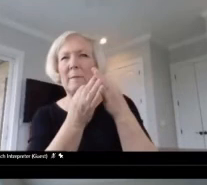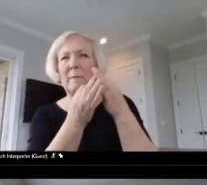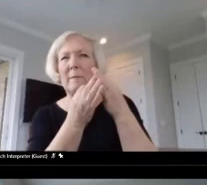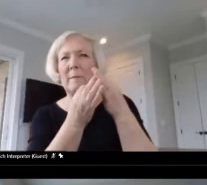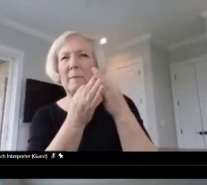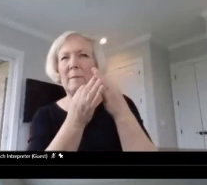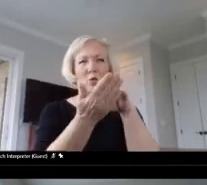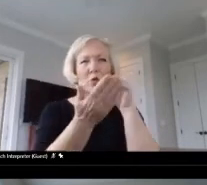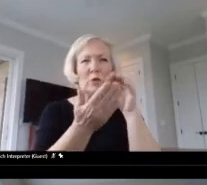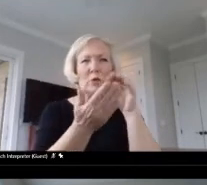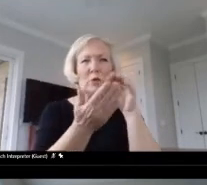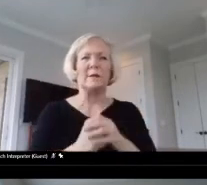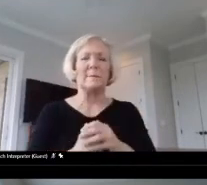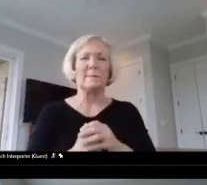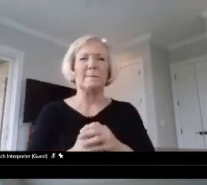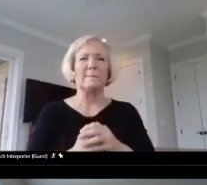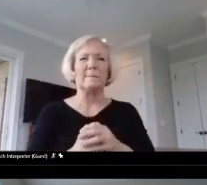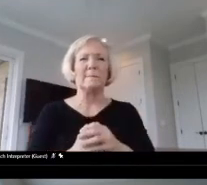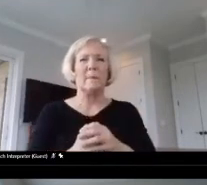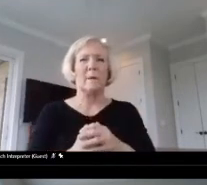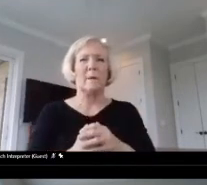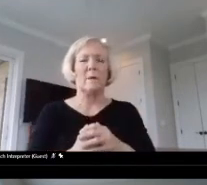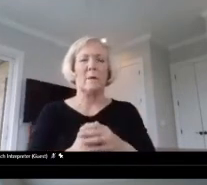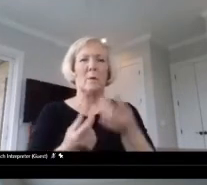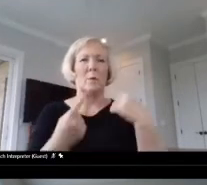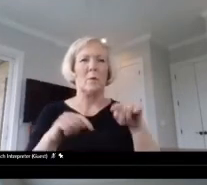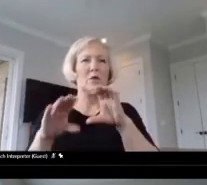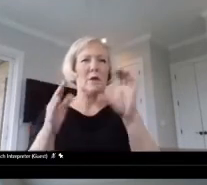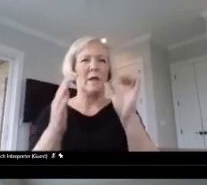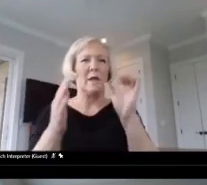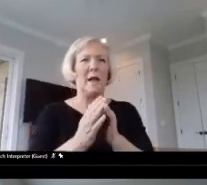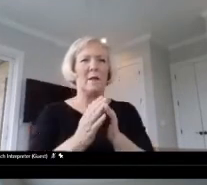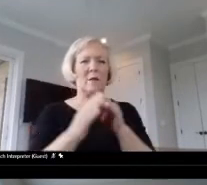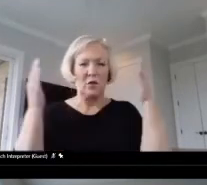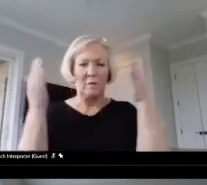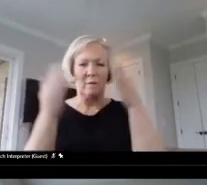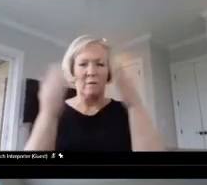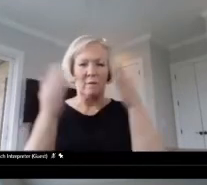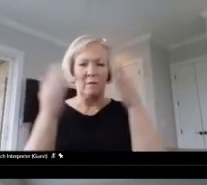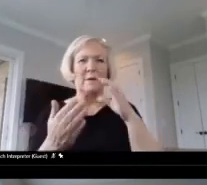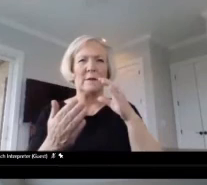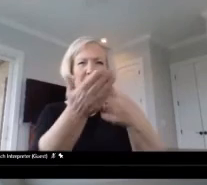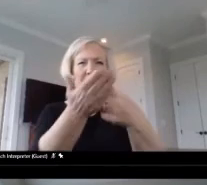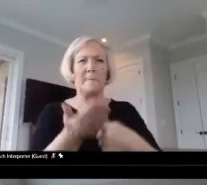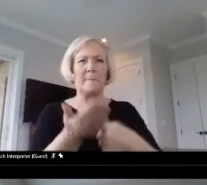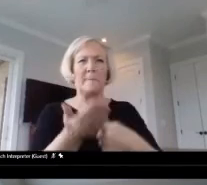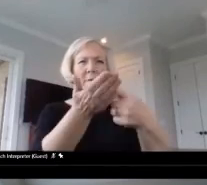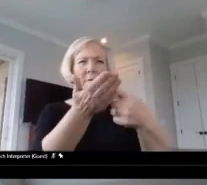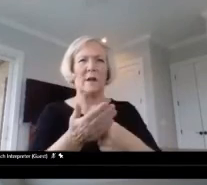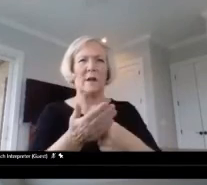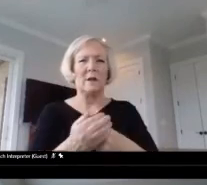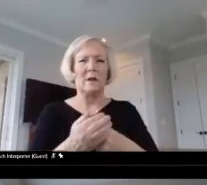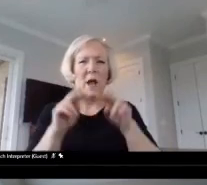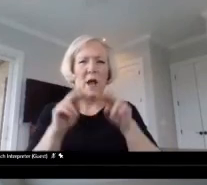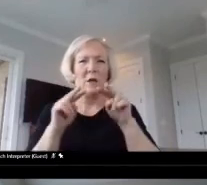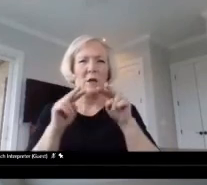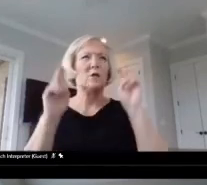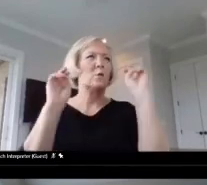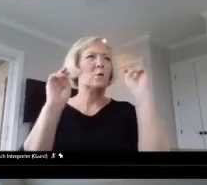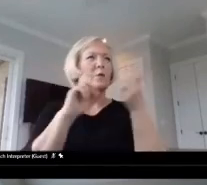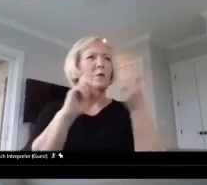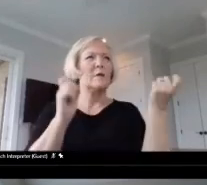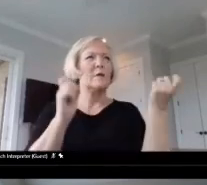And in doing that, to focus our conversation, I look to quotes from the